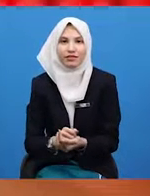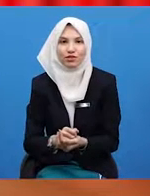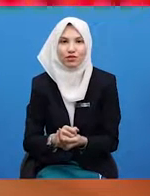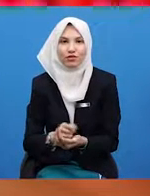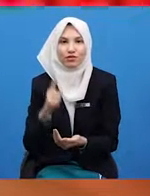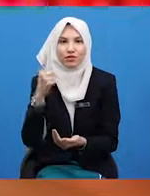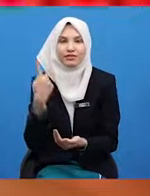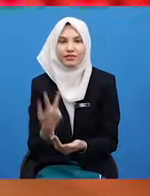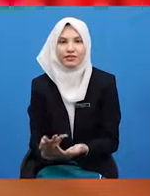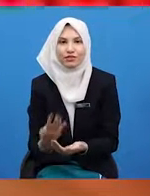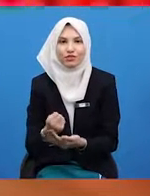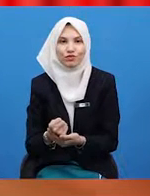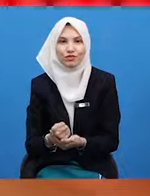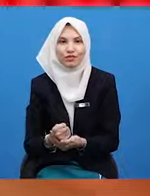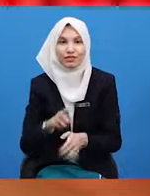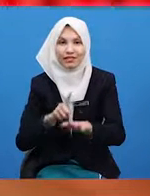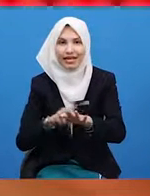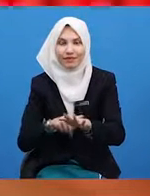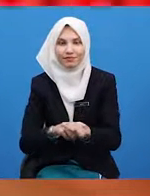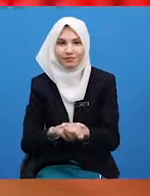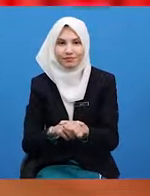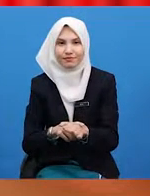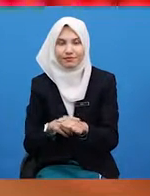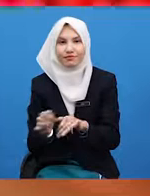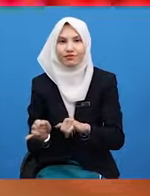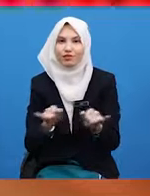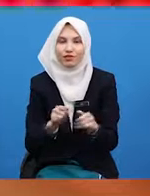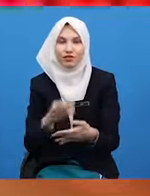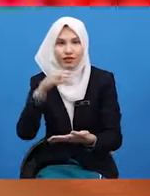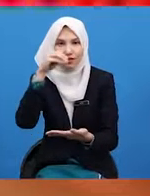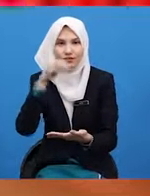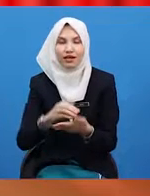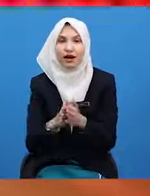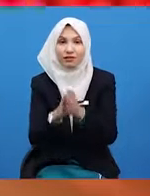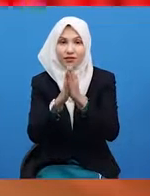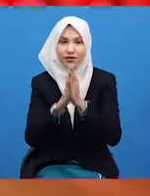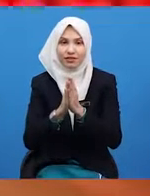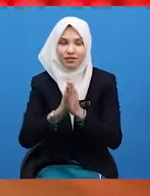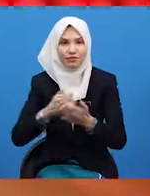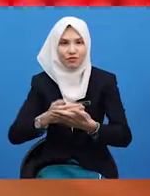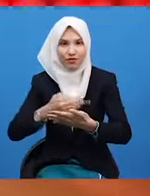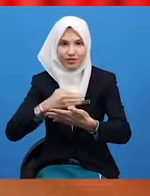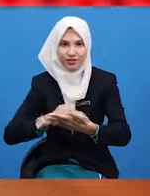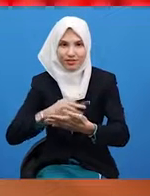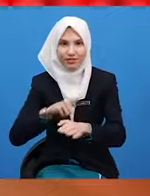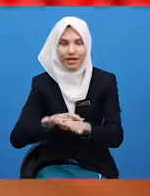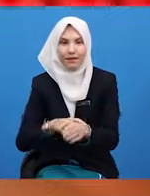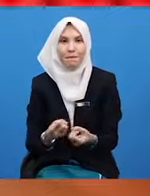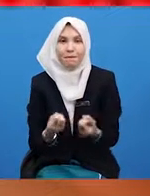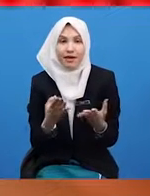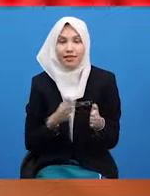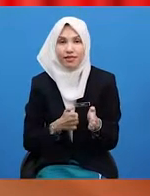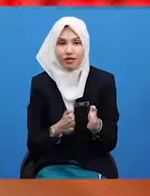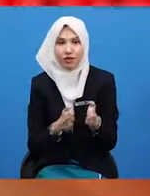to tell the time. We also learn how to ask for the time in many ways,